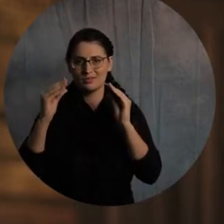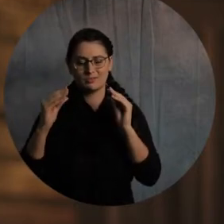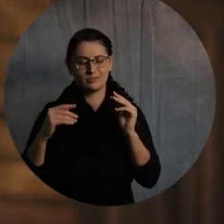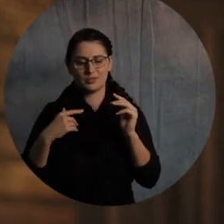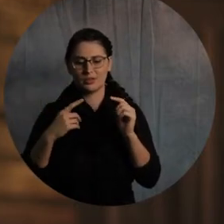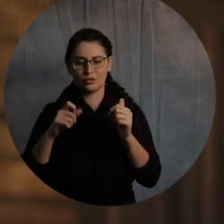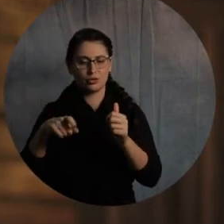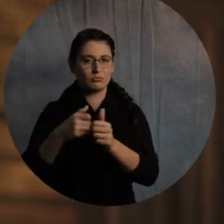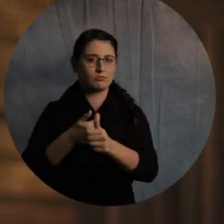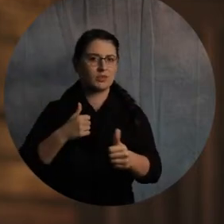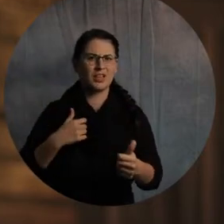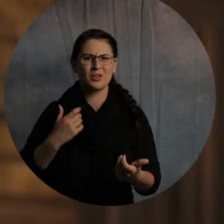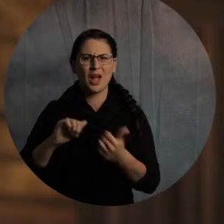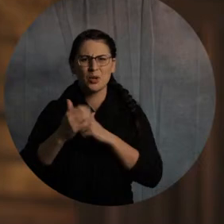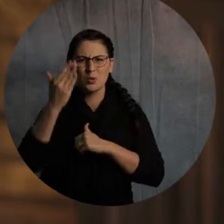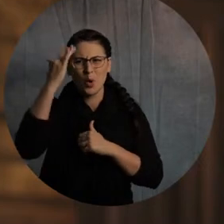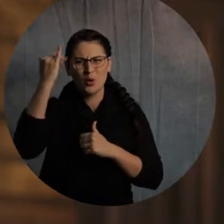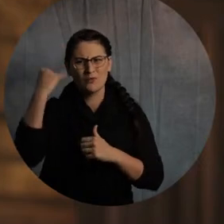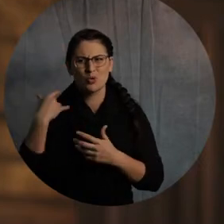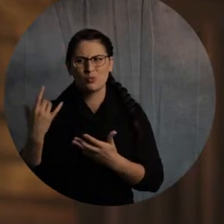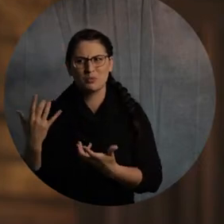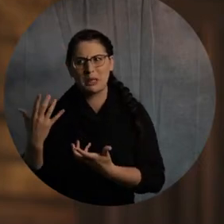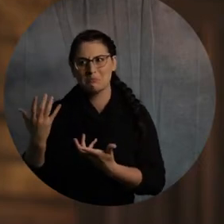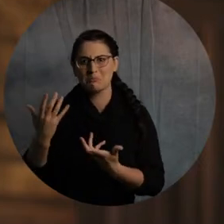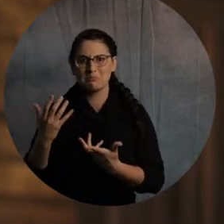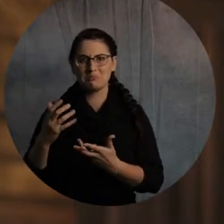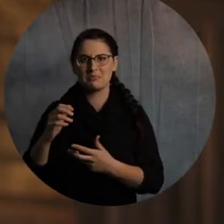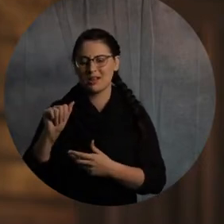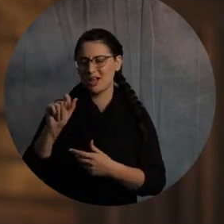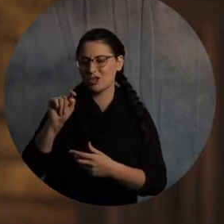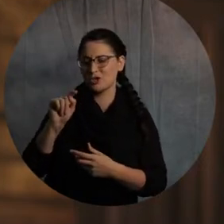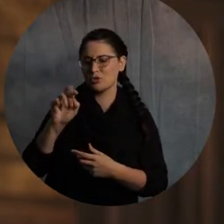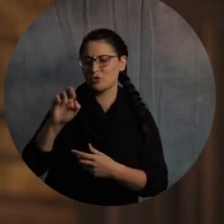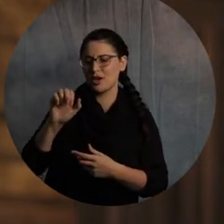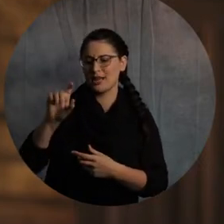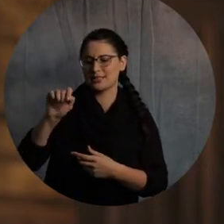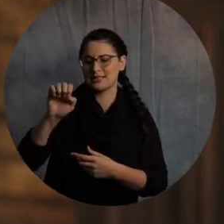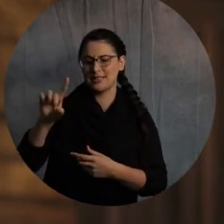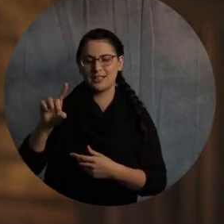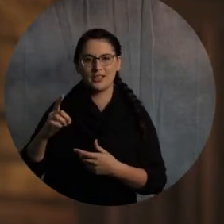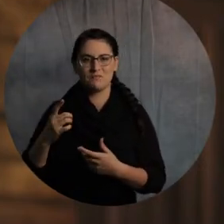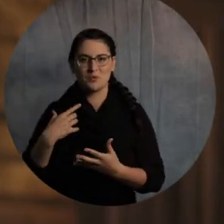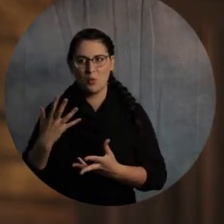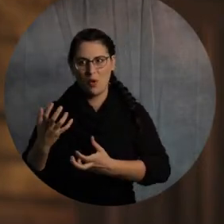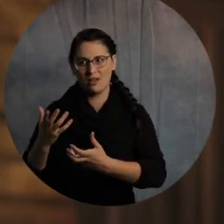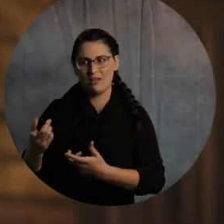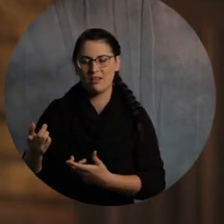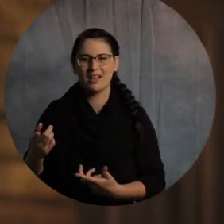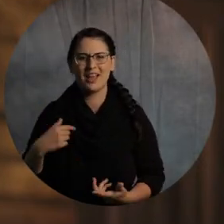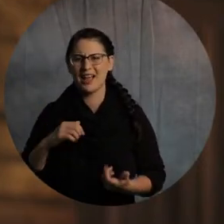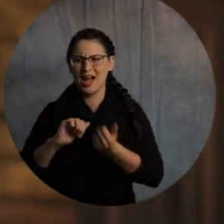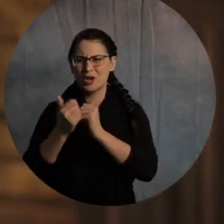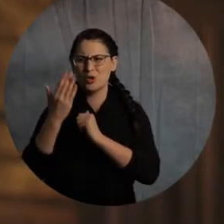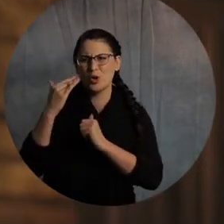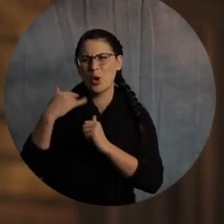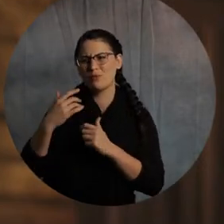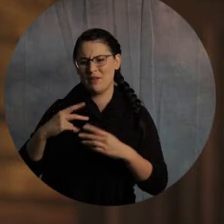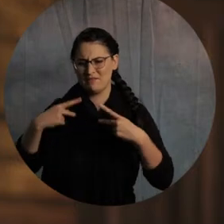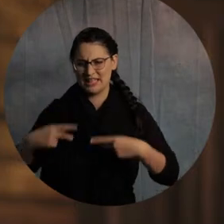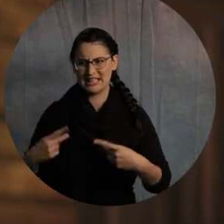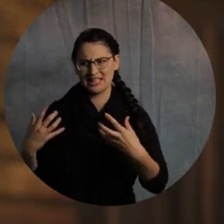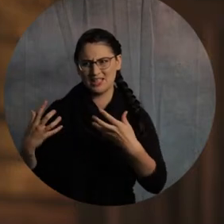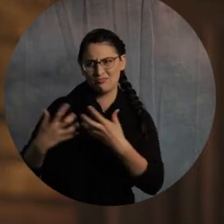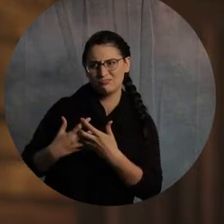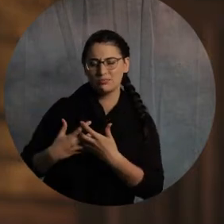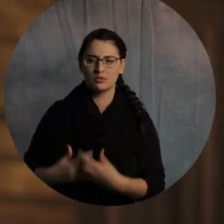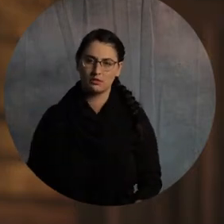do you know if you're really attracted to them? I'm like, really? Like, that could be the dumbest thing I've ever heard. How do you know that you're going to click together physically? Once again,